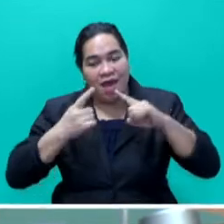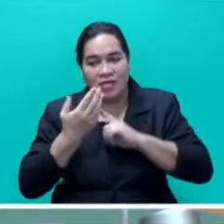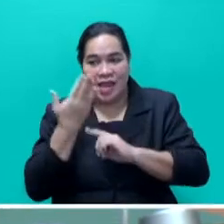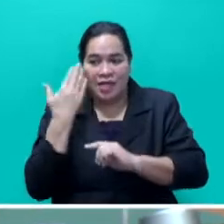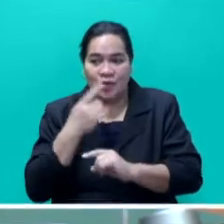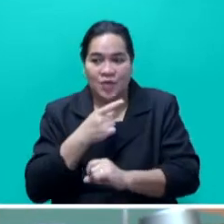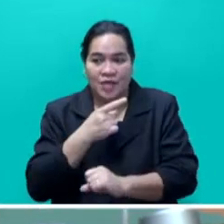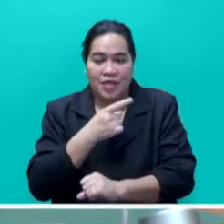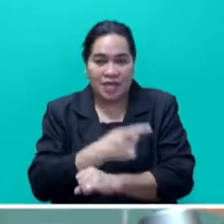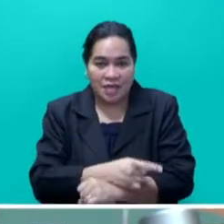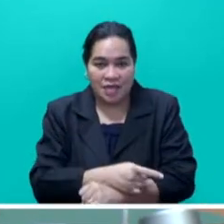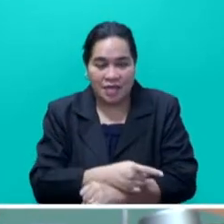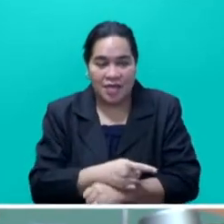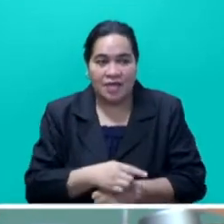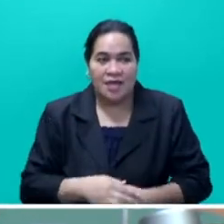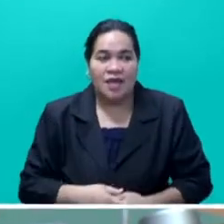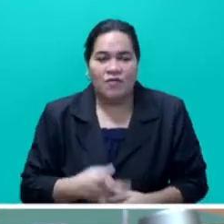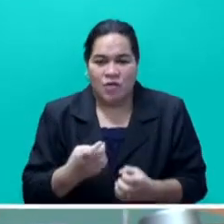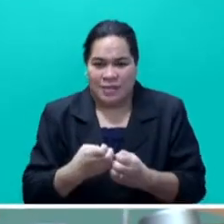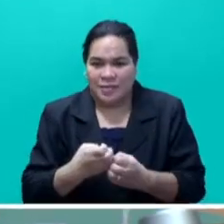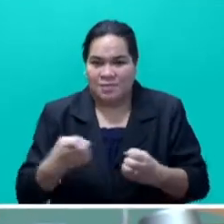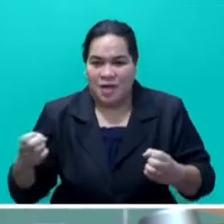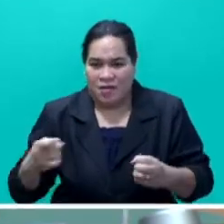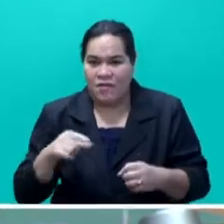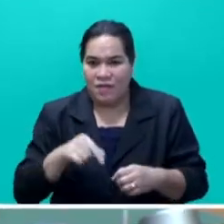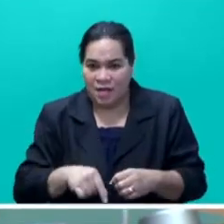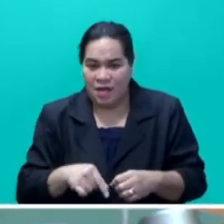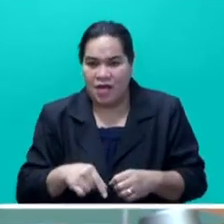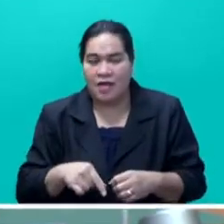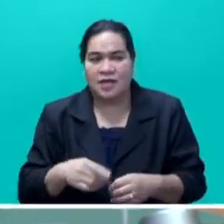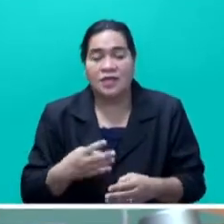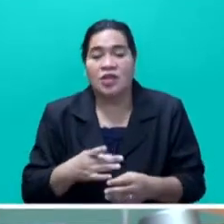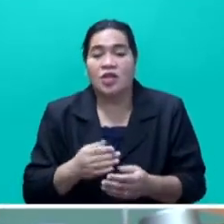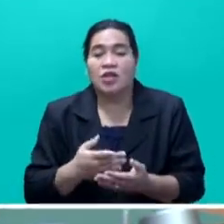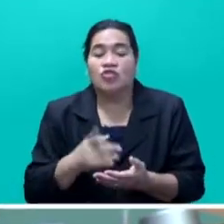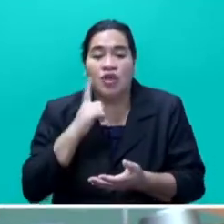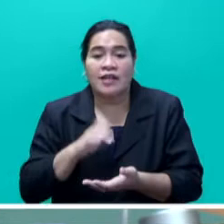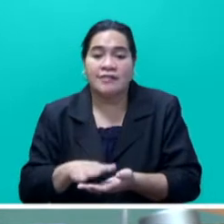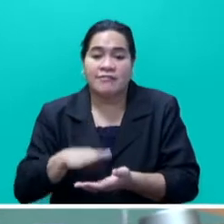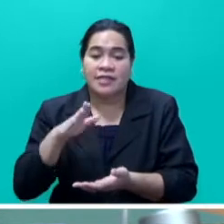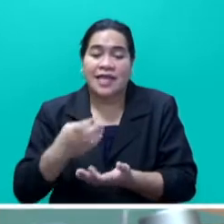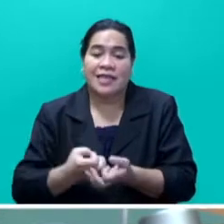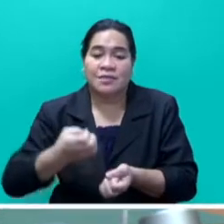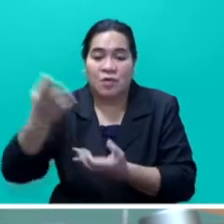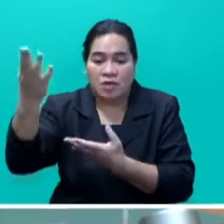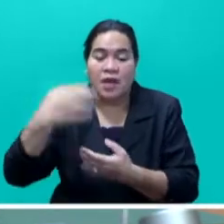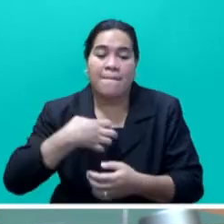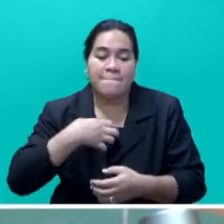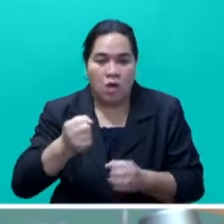to further expand commercial agriculture, increase exports, expand employment opportunities